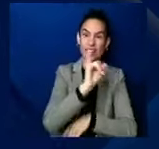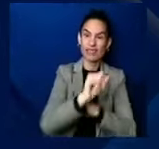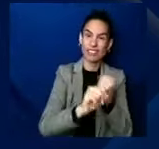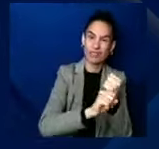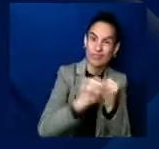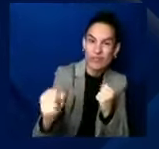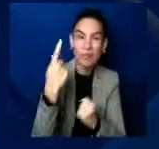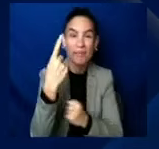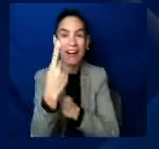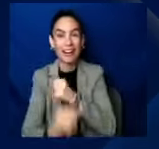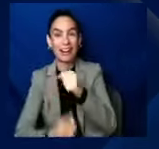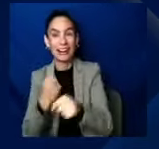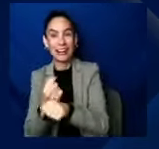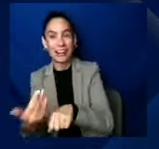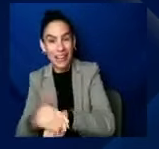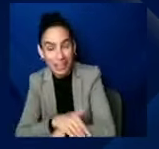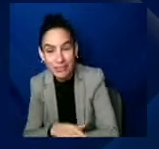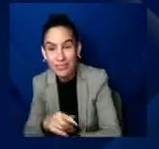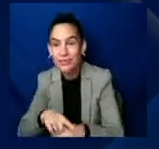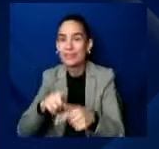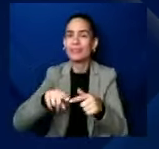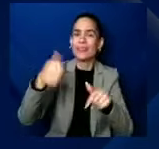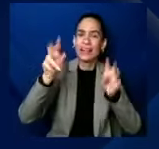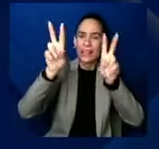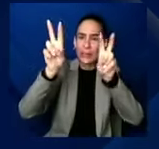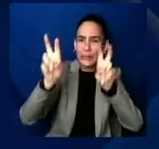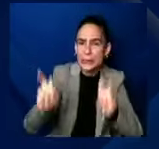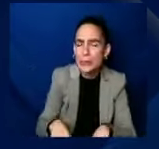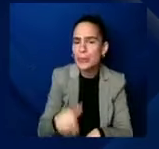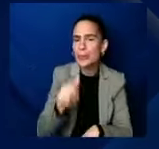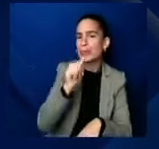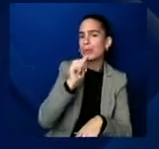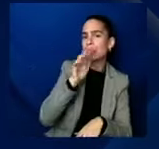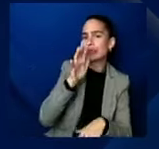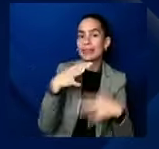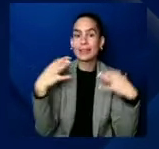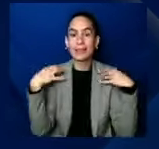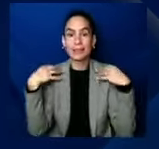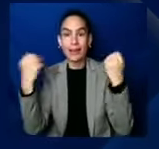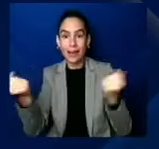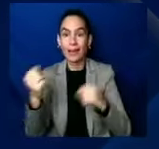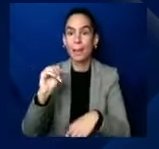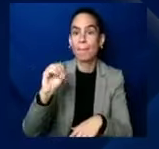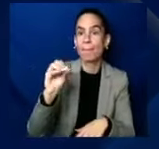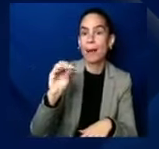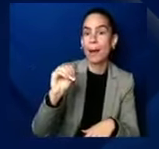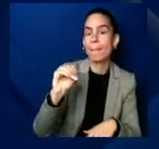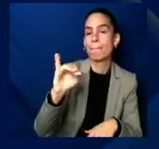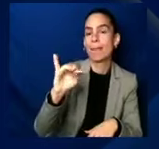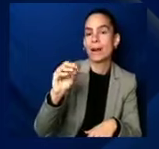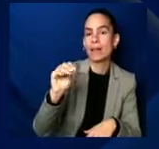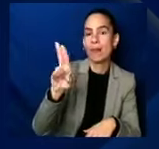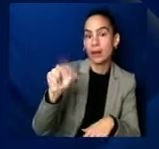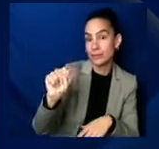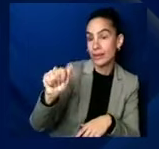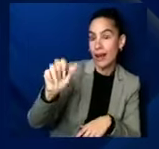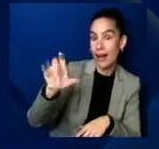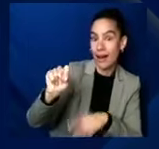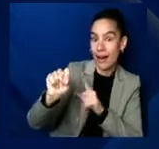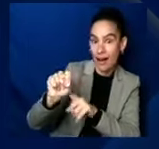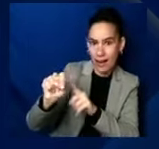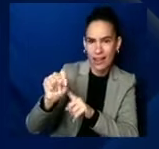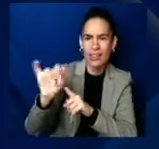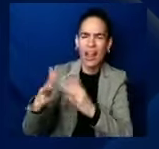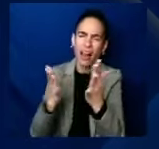like the Maternal Health Momnibus Act, which is a comprehensive maternal health legislation, again,